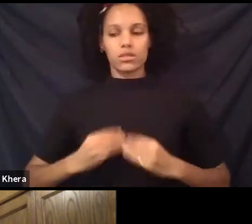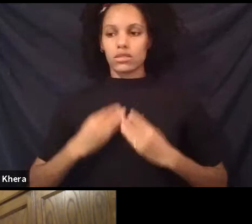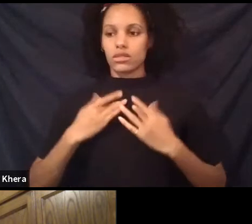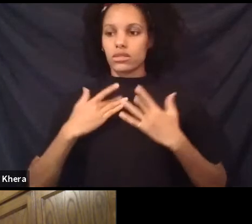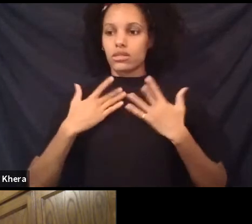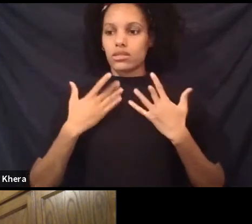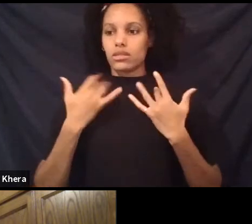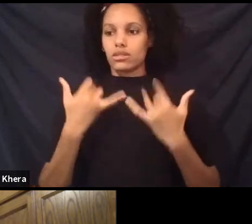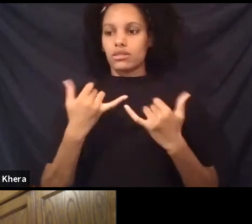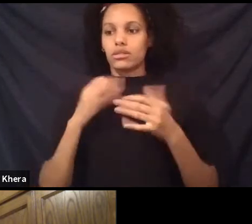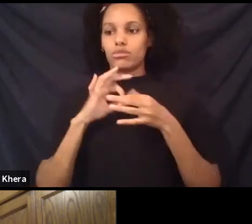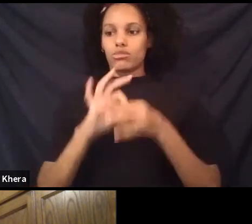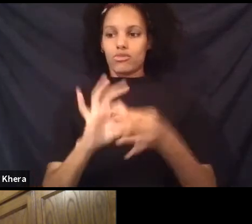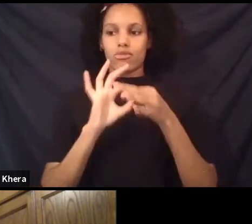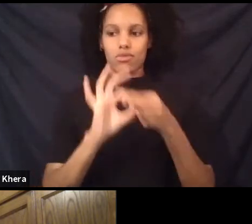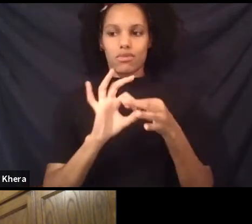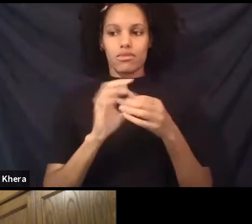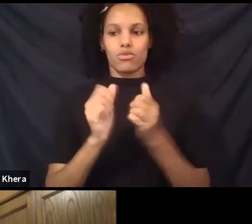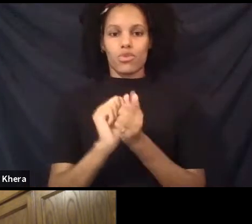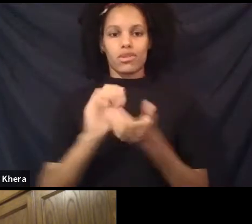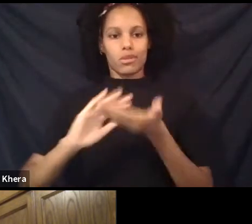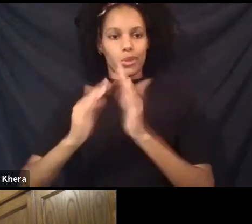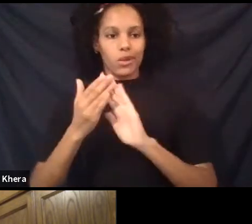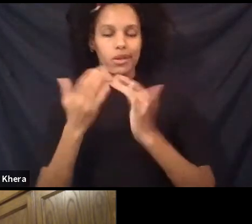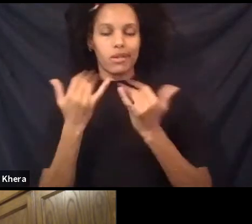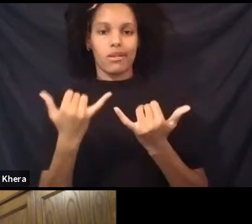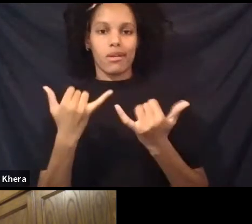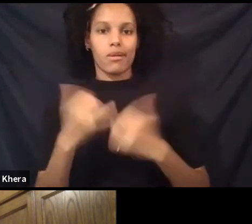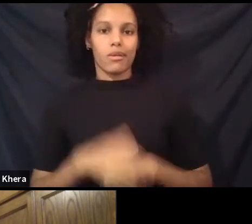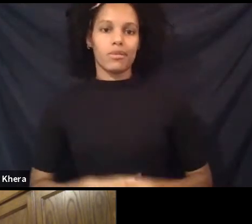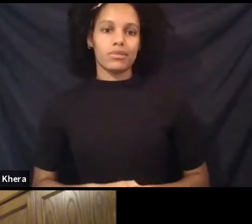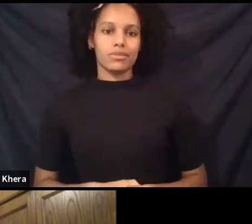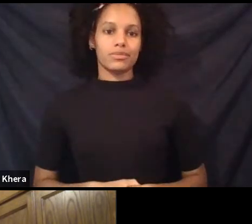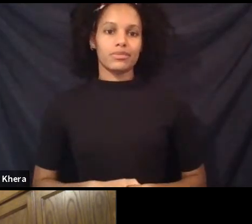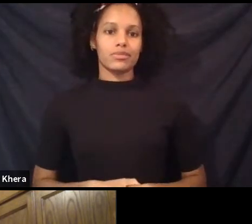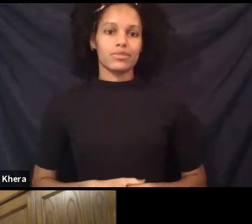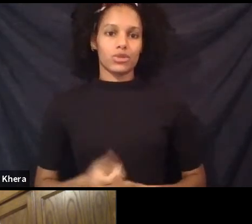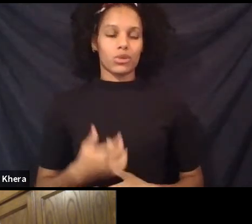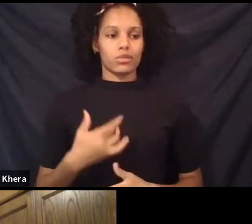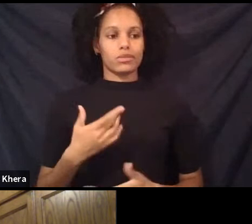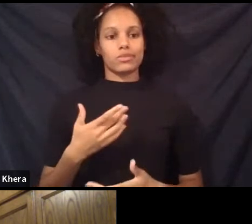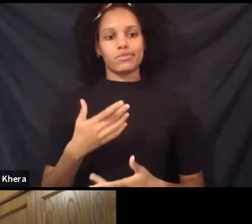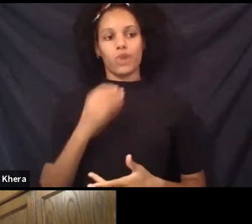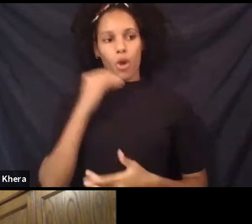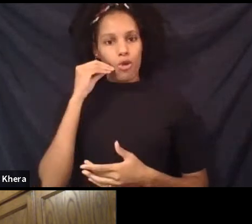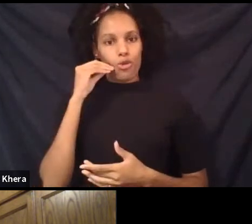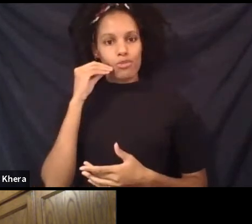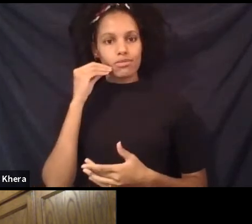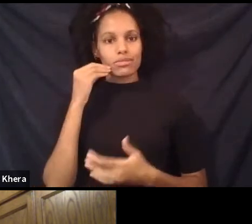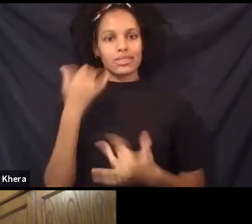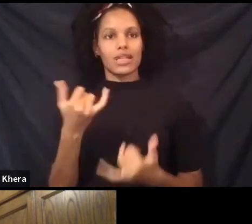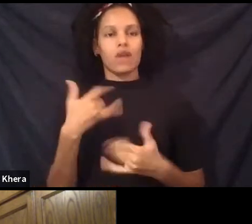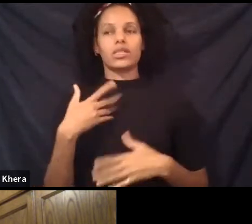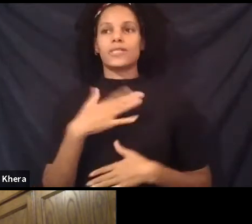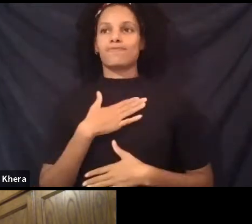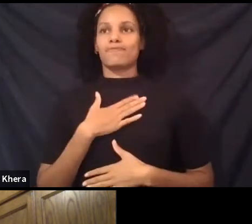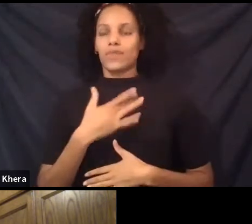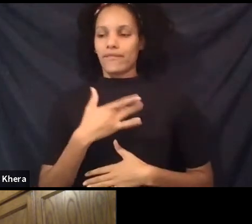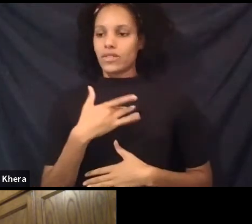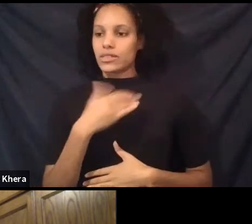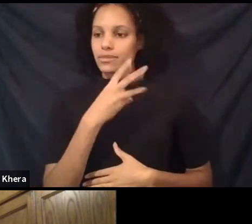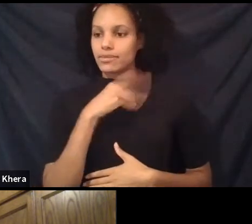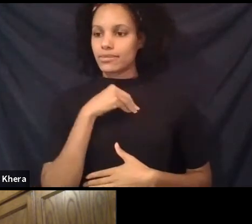Although speaking of Tanya Isaac, home is where I am, you know, always feeling that, uh,